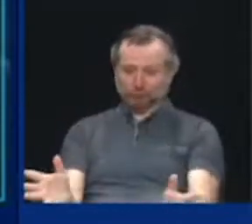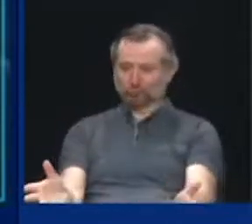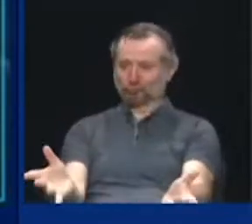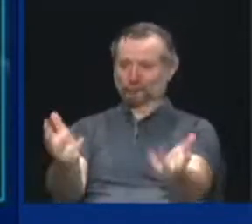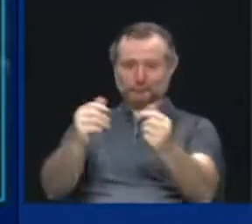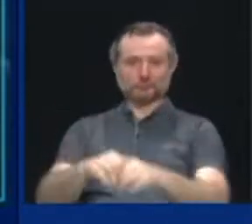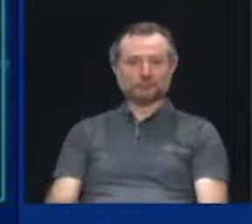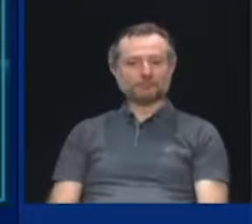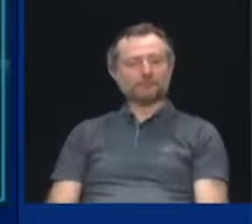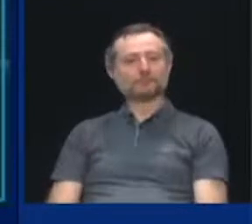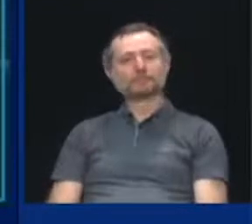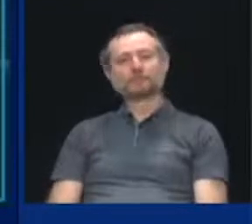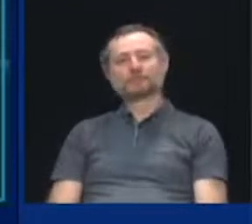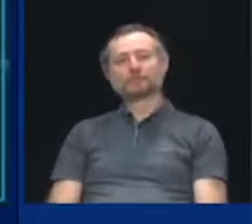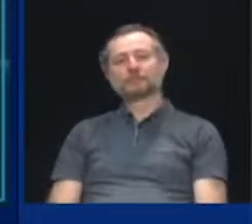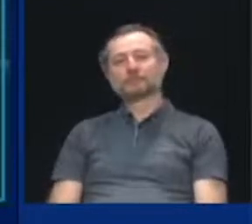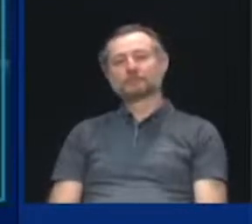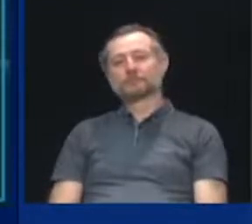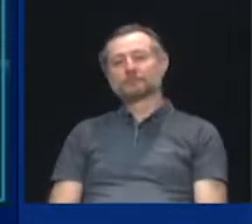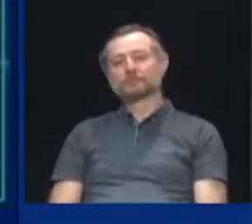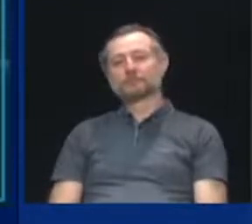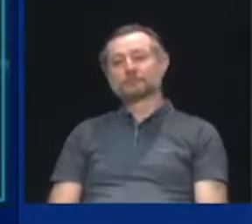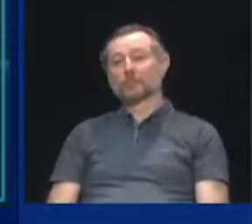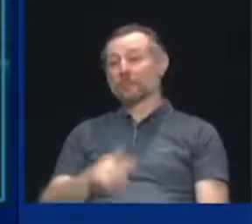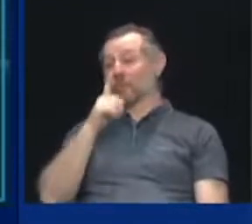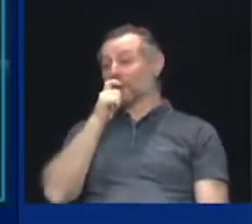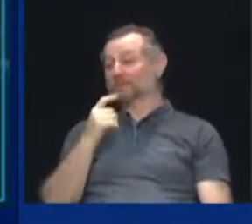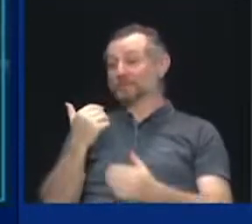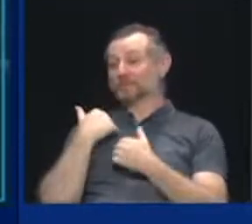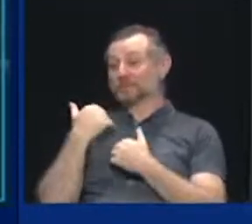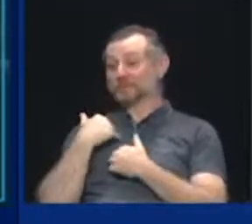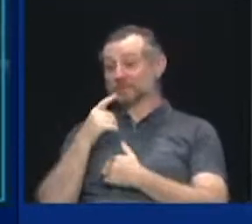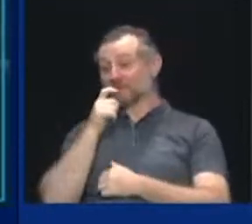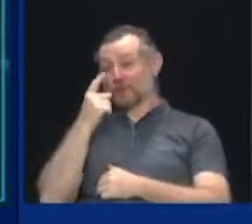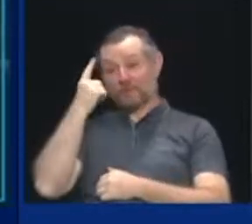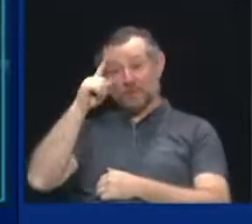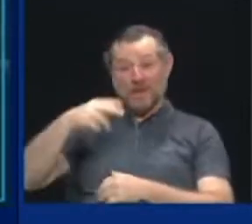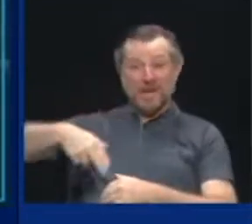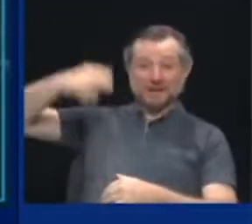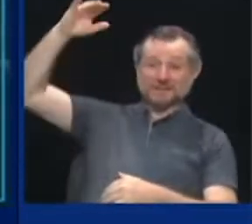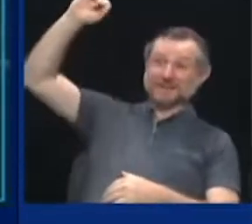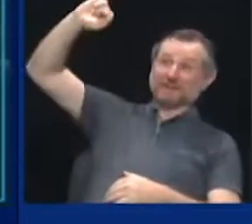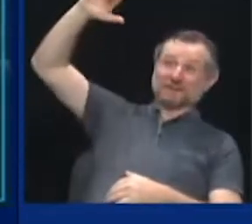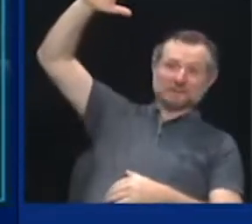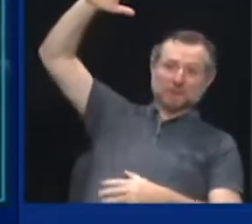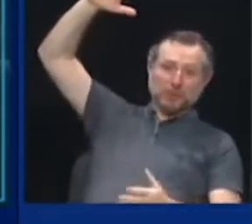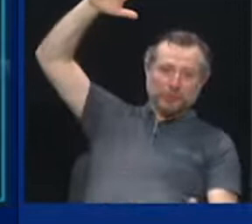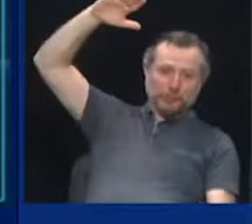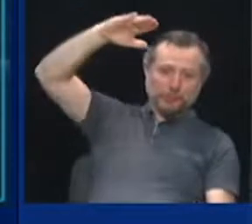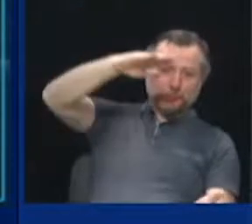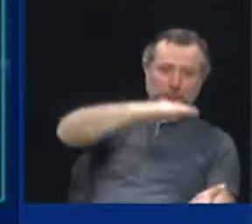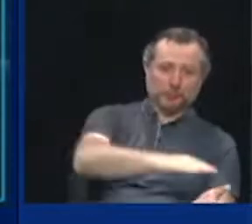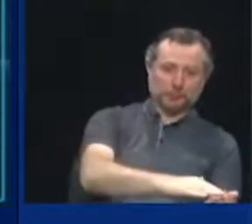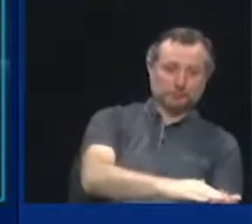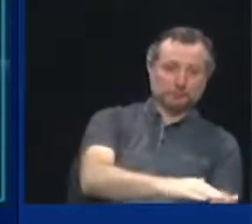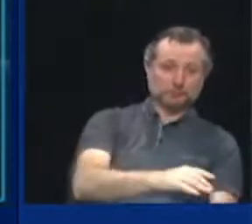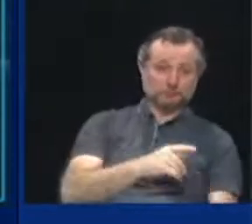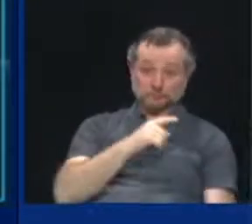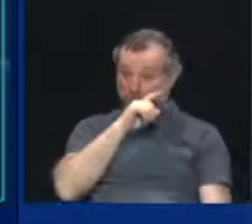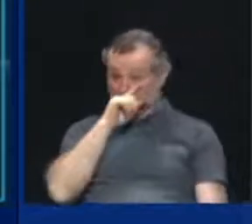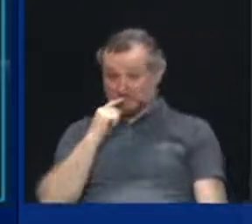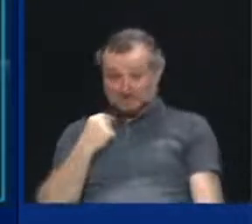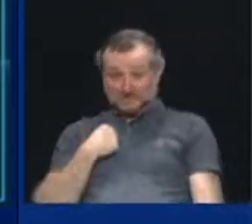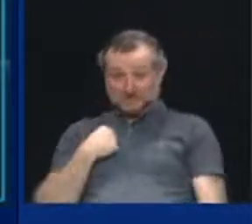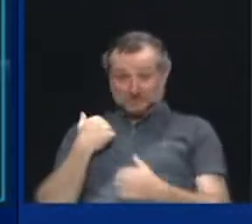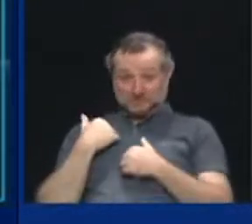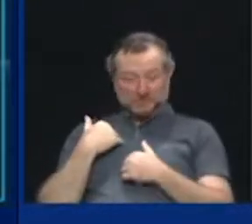Who brought us from the highest rate of infection to the lowest? Not me. New Yorkers did because they got the facts and